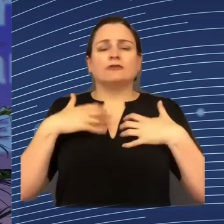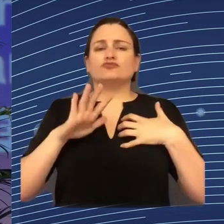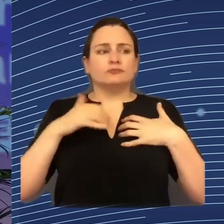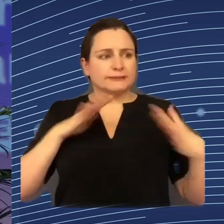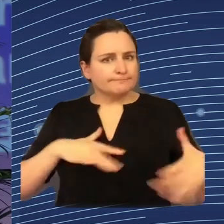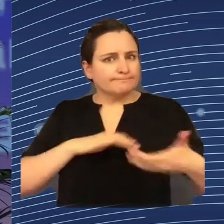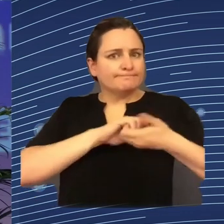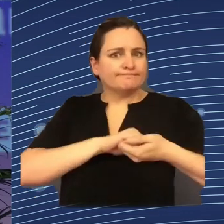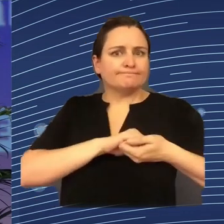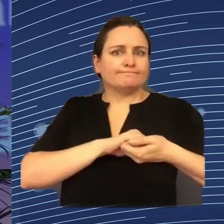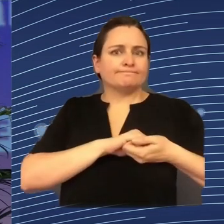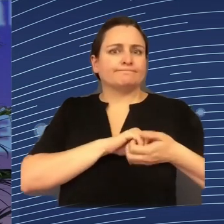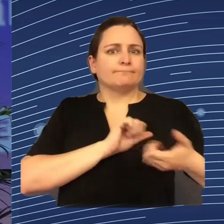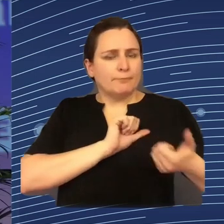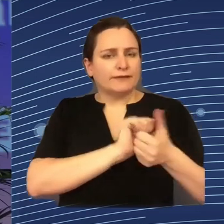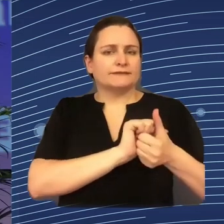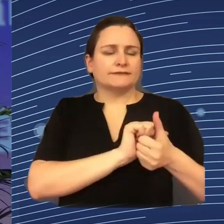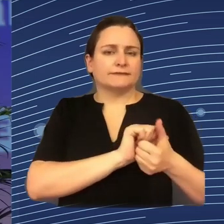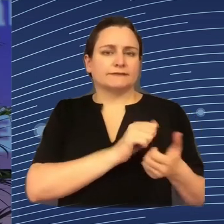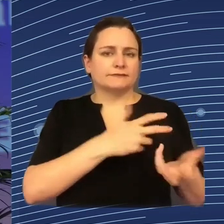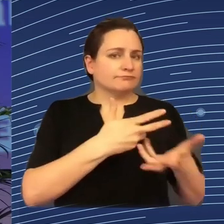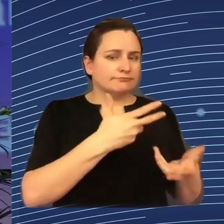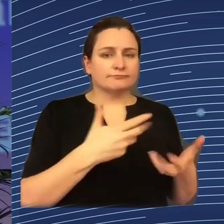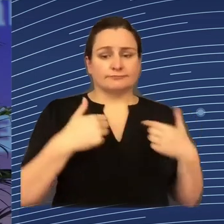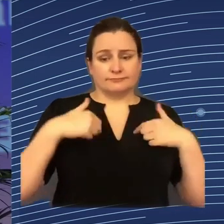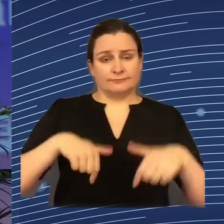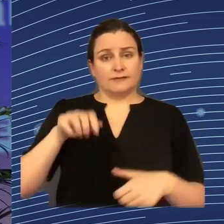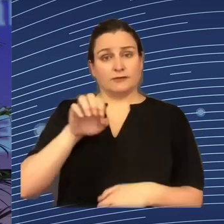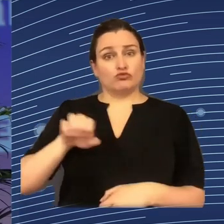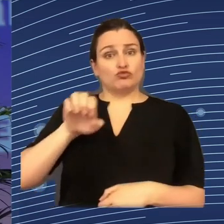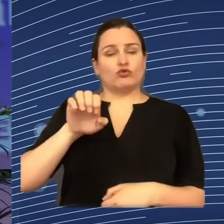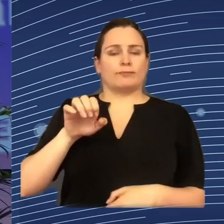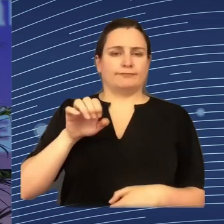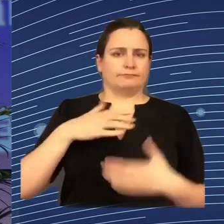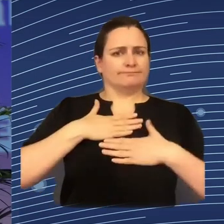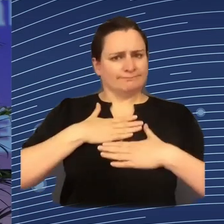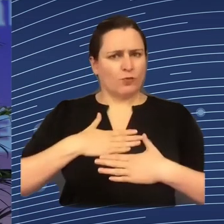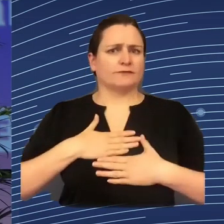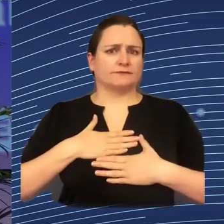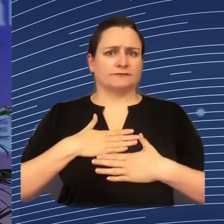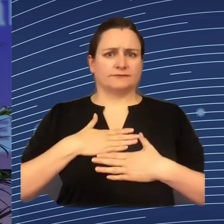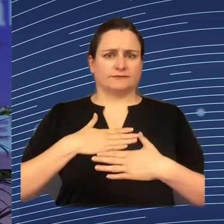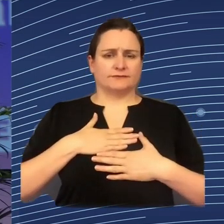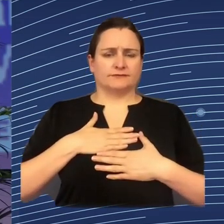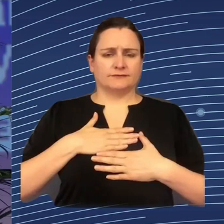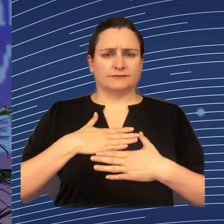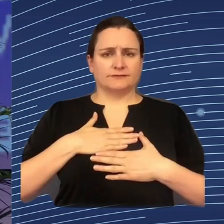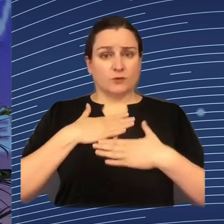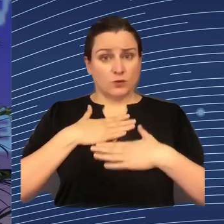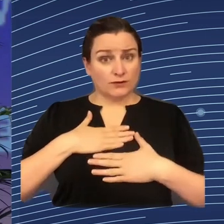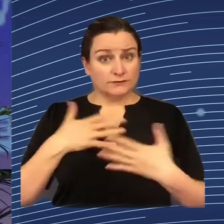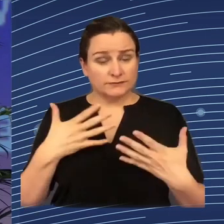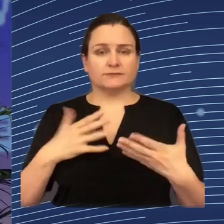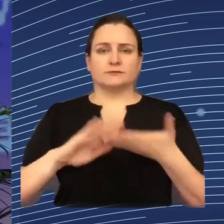something that is part of our DNA in Europe. We want to be investing in the social dialogue,